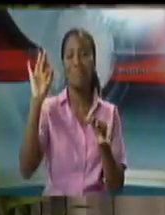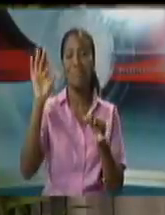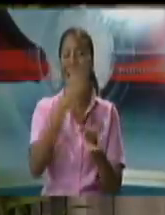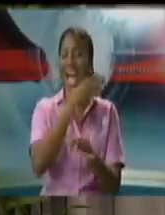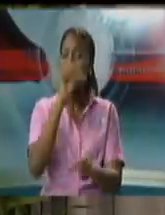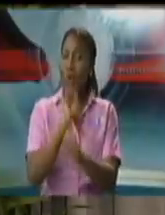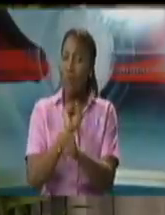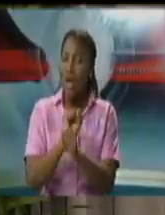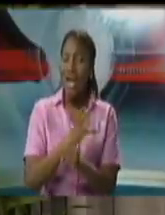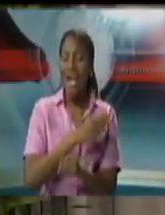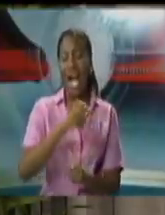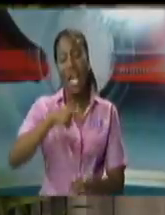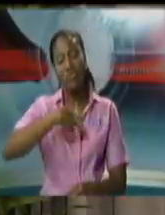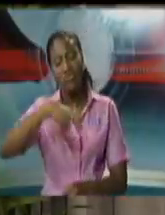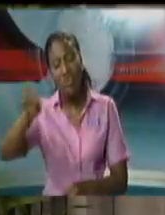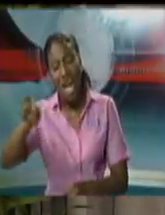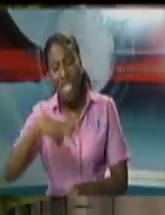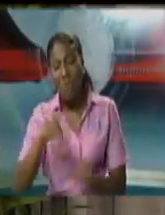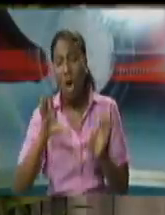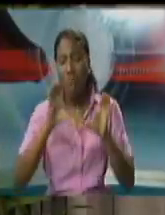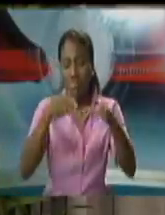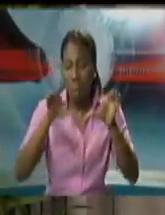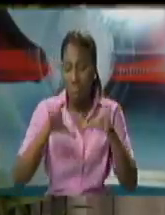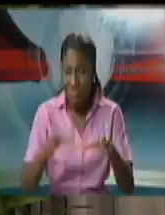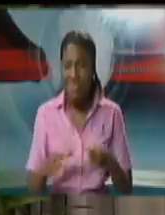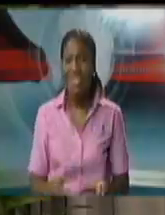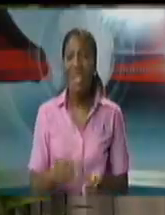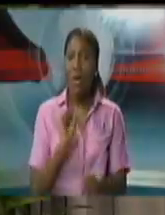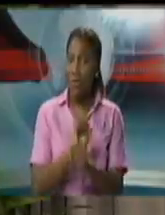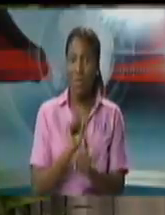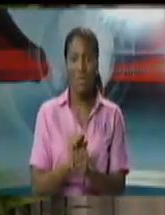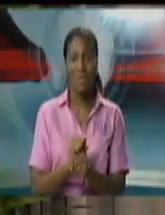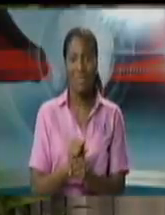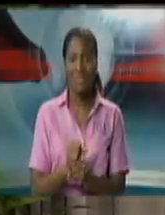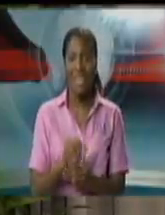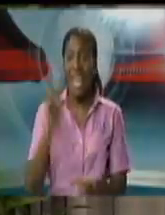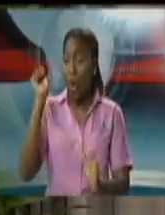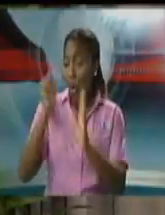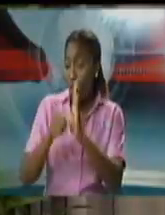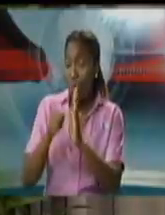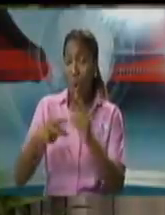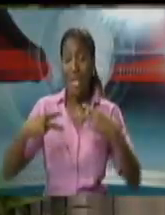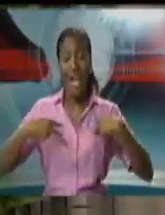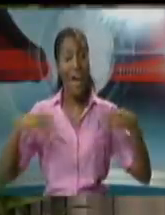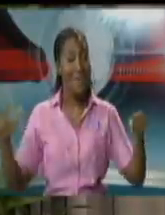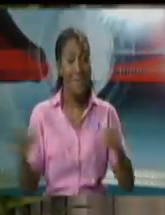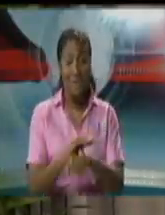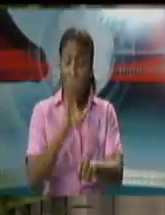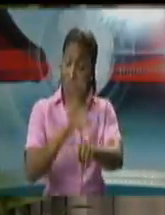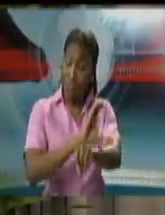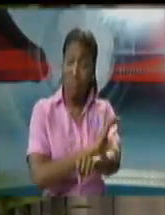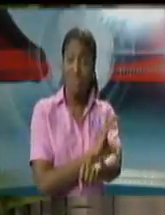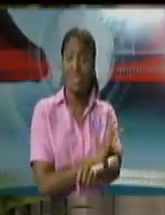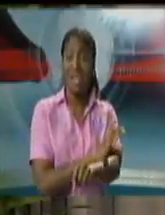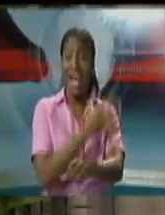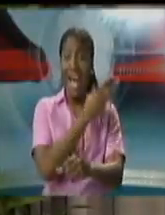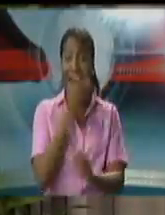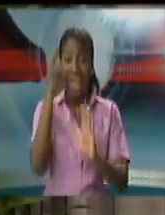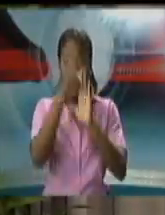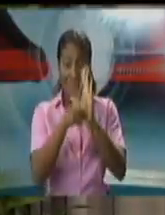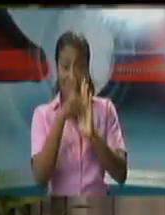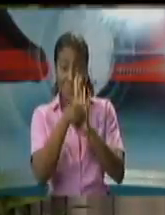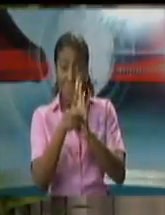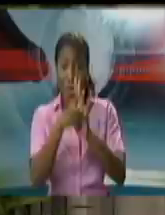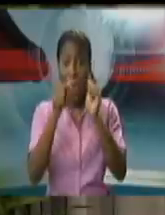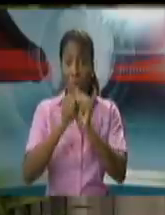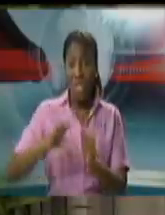and other areas but at the judiciary we have full electronic system, the webinar held with the Chief Justice and Law Association there were over